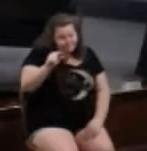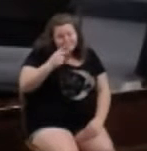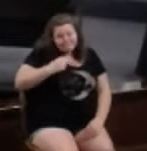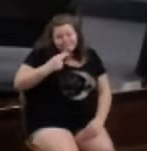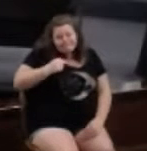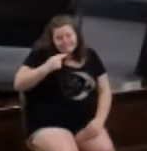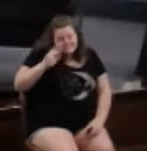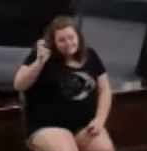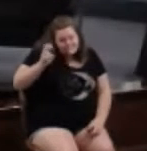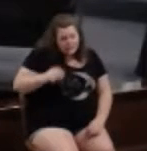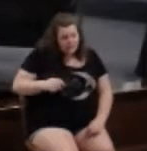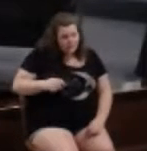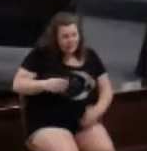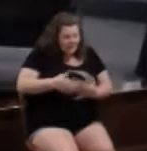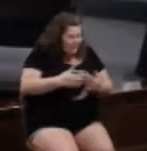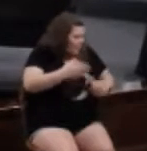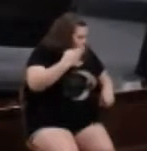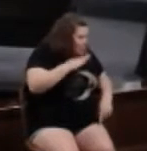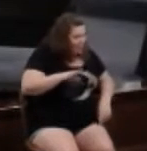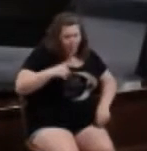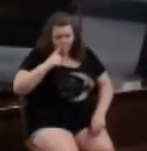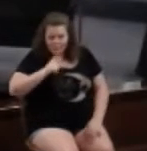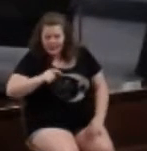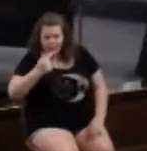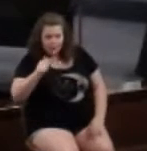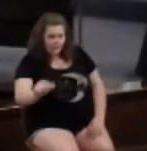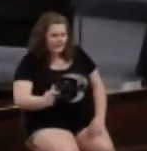Who cares whether the carpet is blue or red or green?